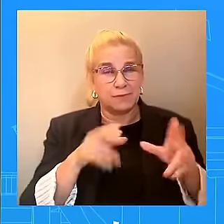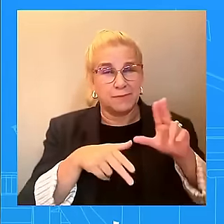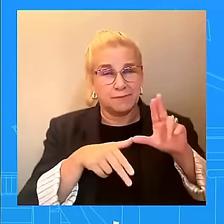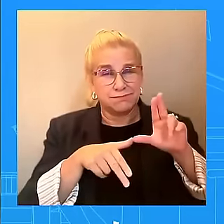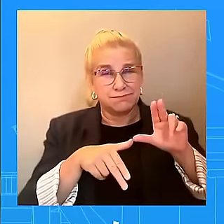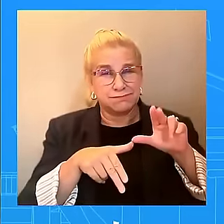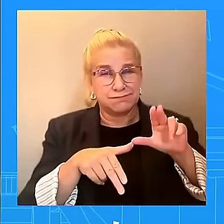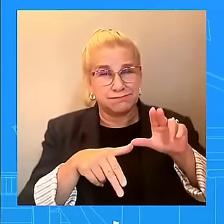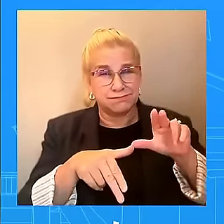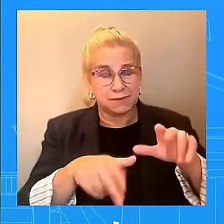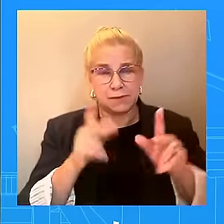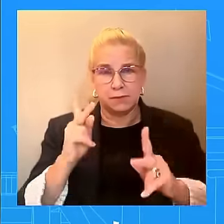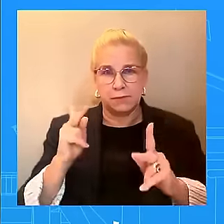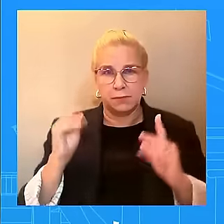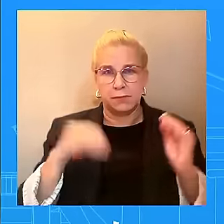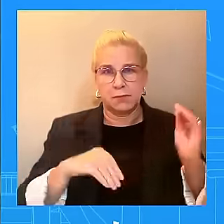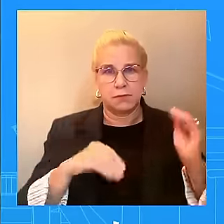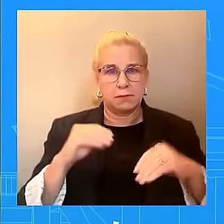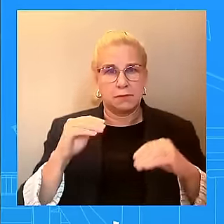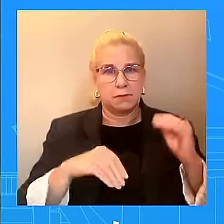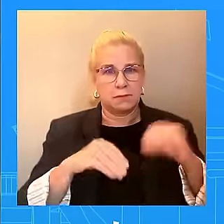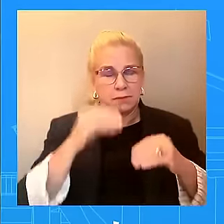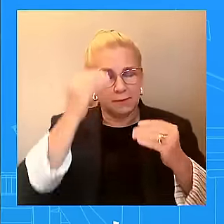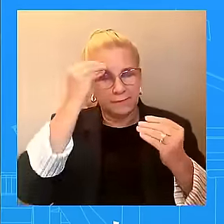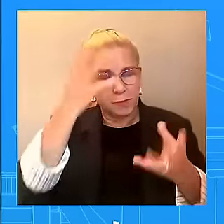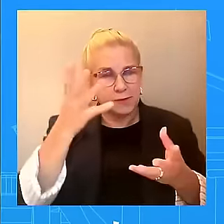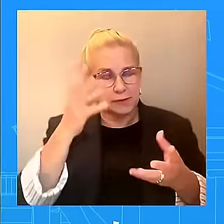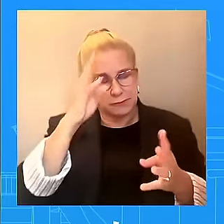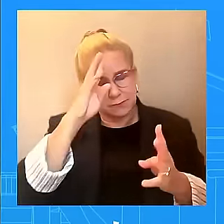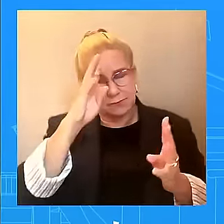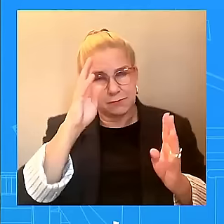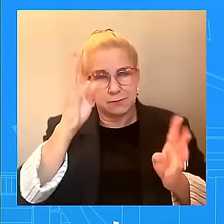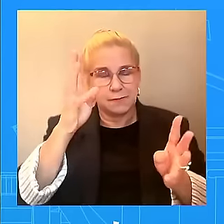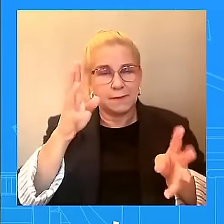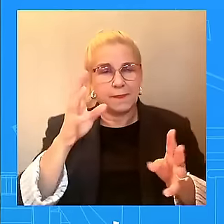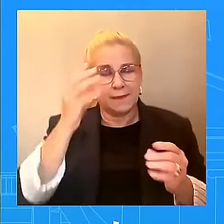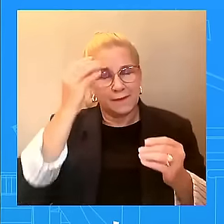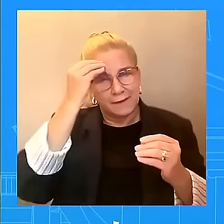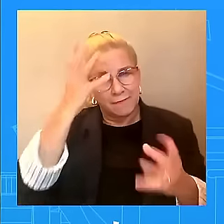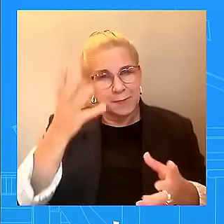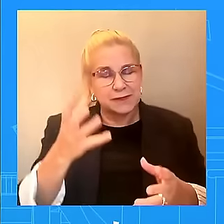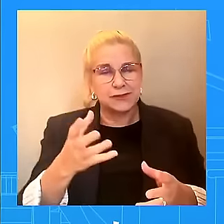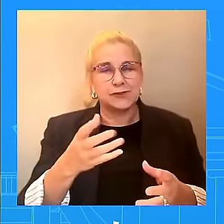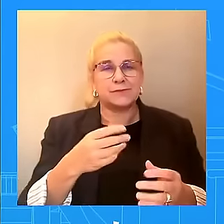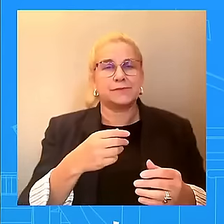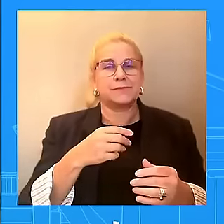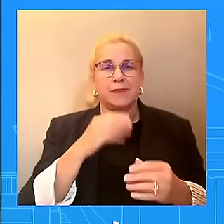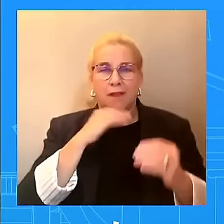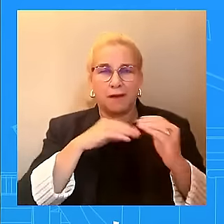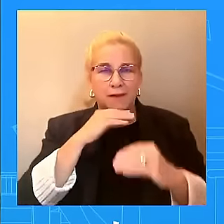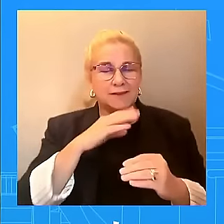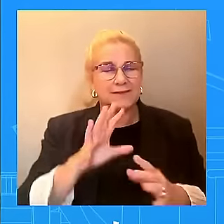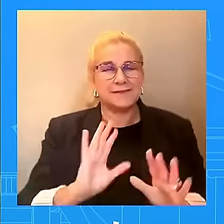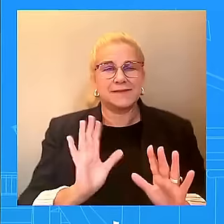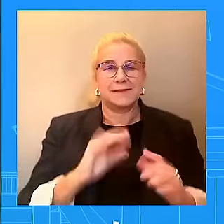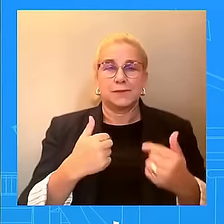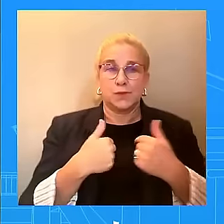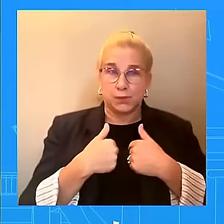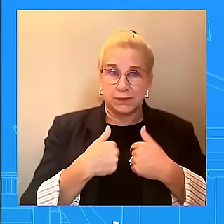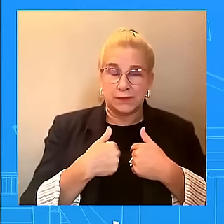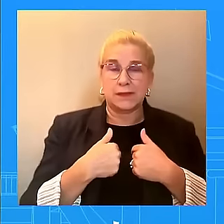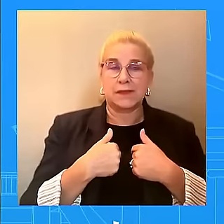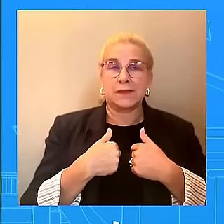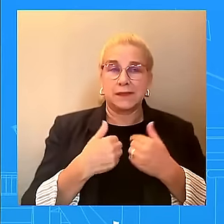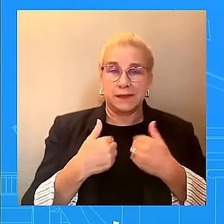our response on the ground, right? We're trying to get funding on the ground. We're trying to make sure that people who have been affected can reach out